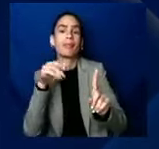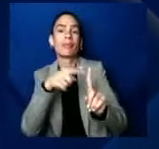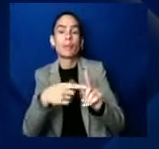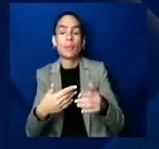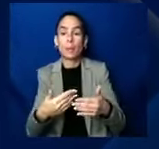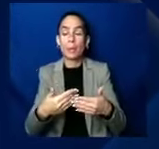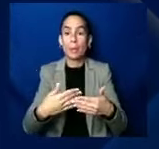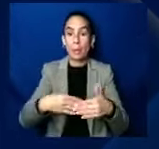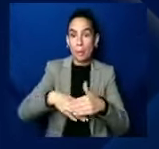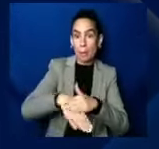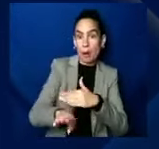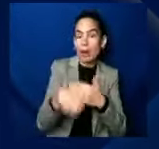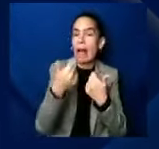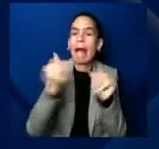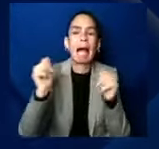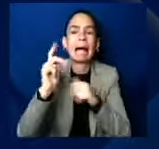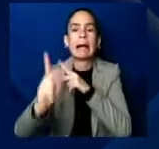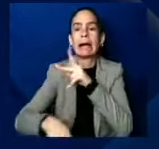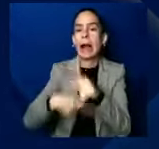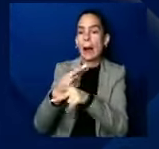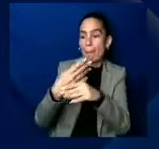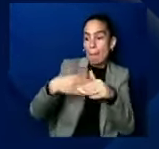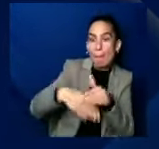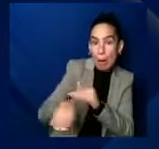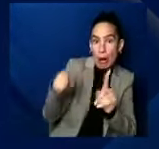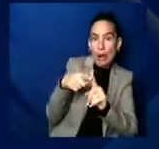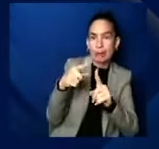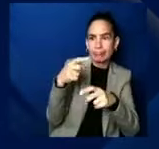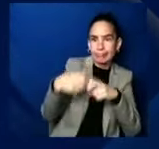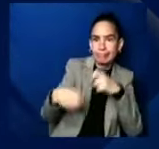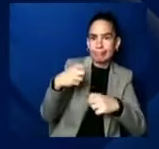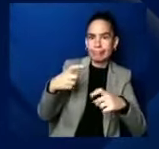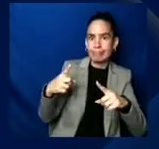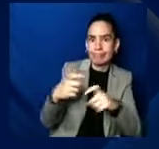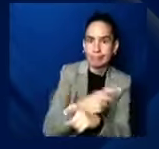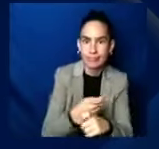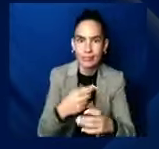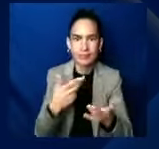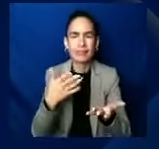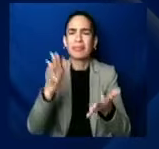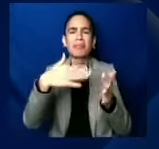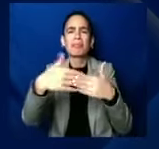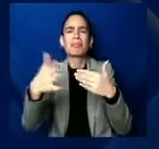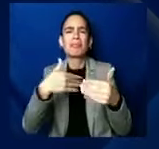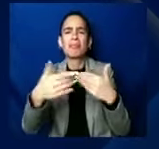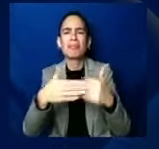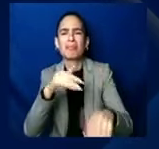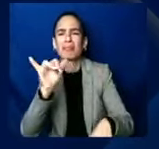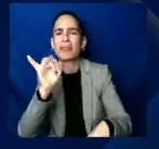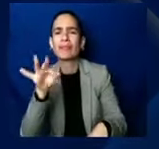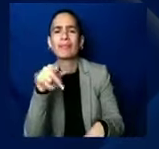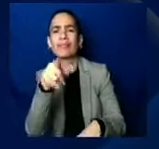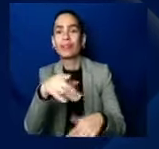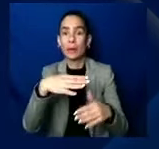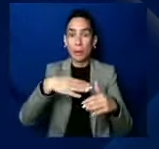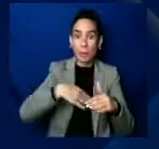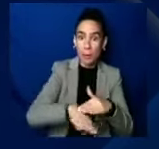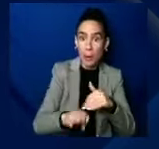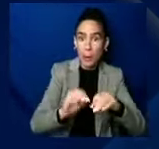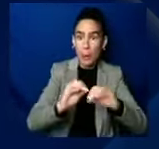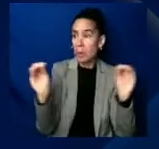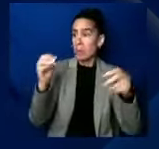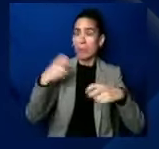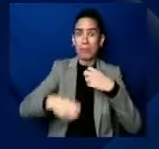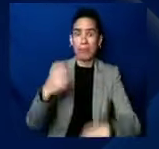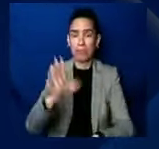not to mention that even if it's just a, a, a, a, a childbirth without complication, this idea that we wouldn't give that kind